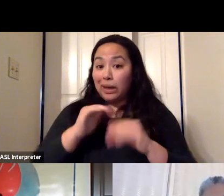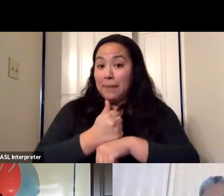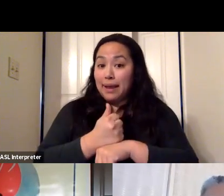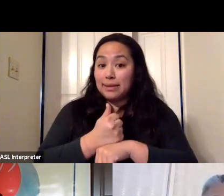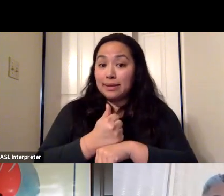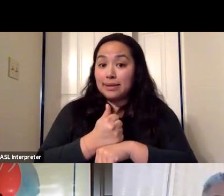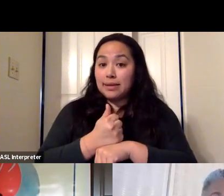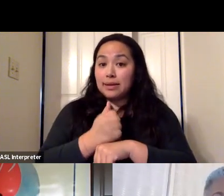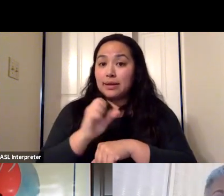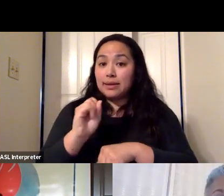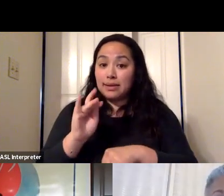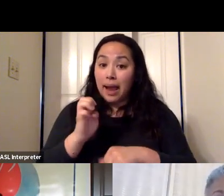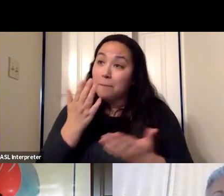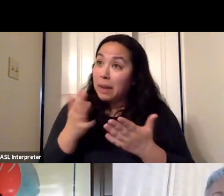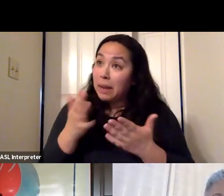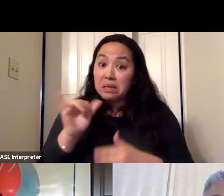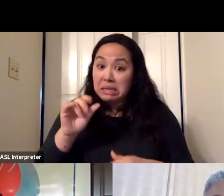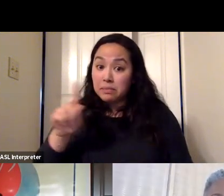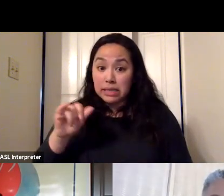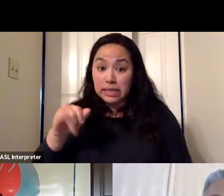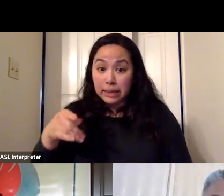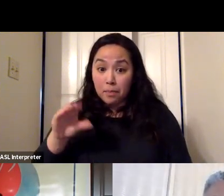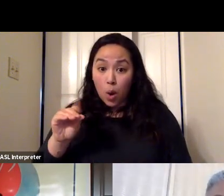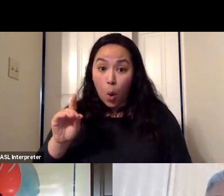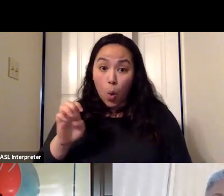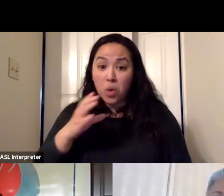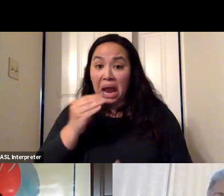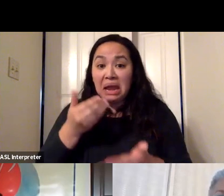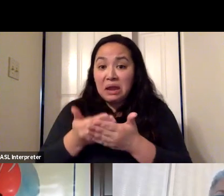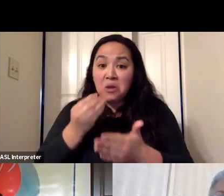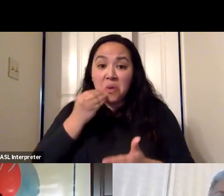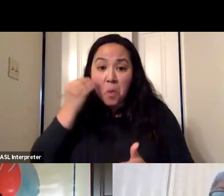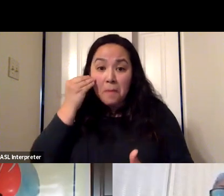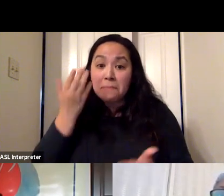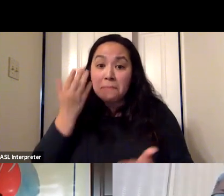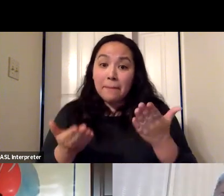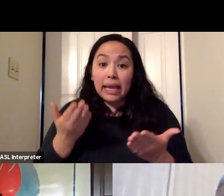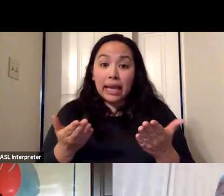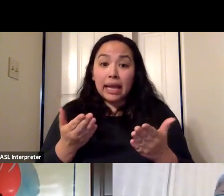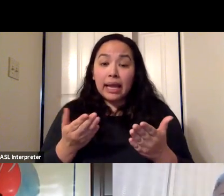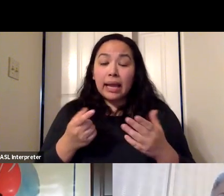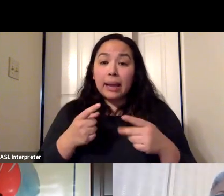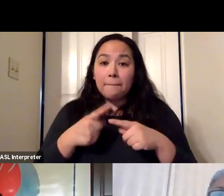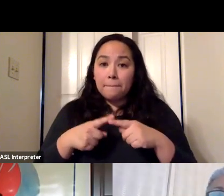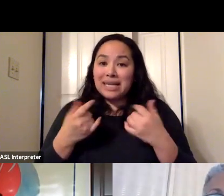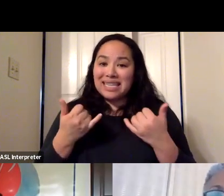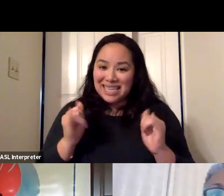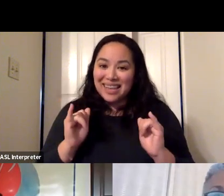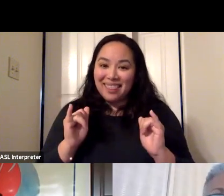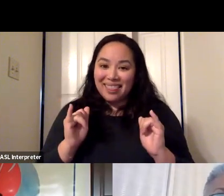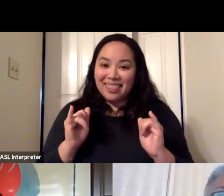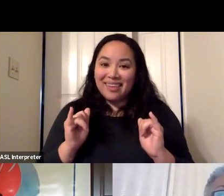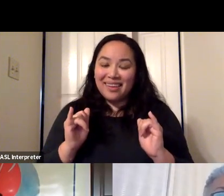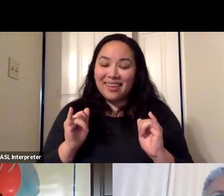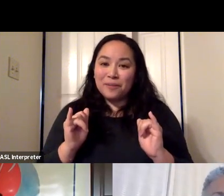vaccine site is in their zip code. And somewhat close to where they live, we still are seeing